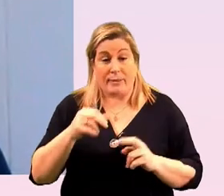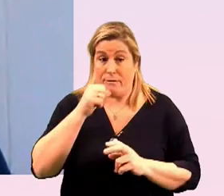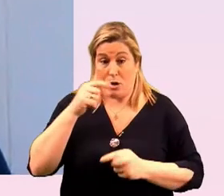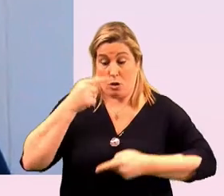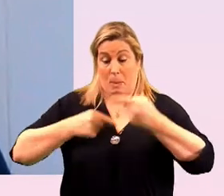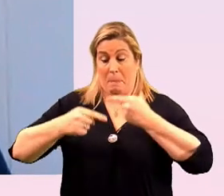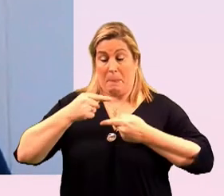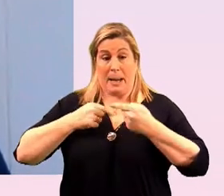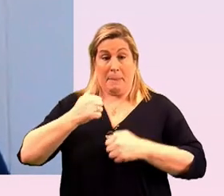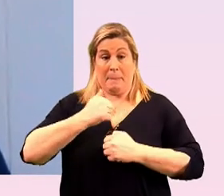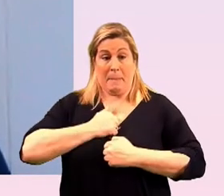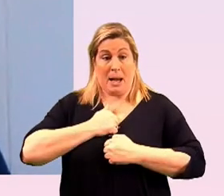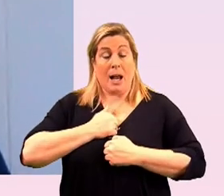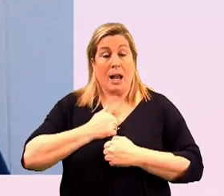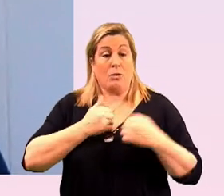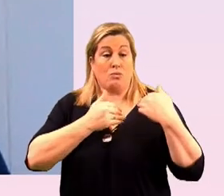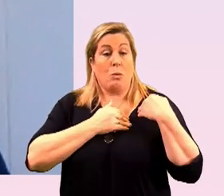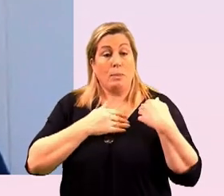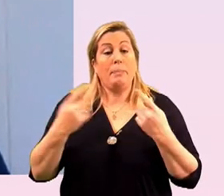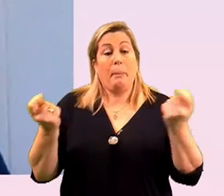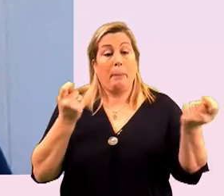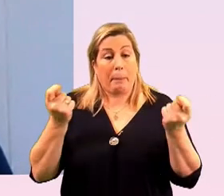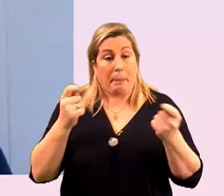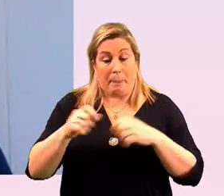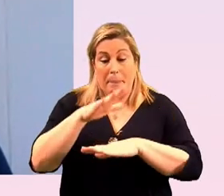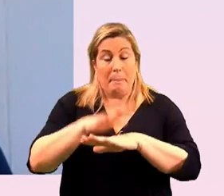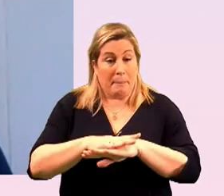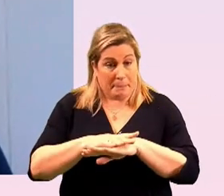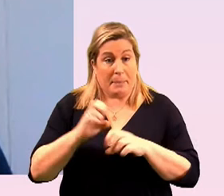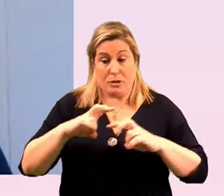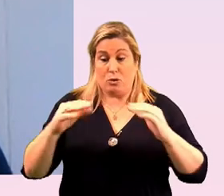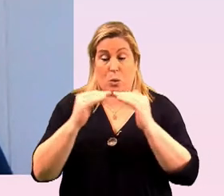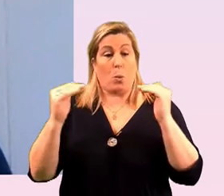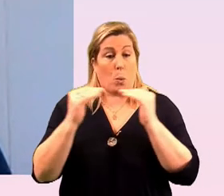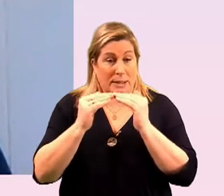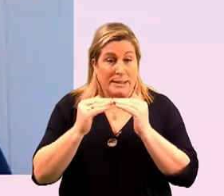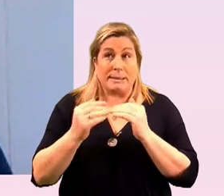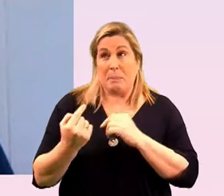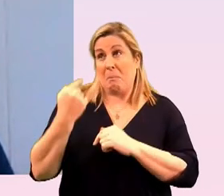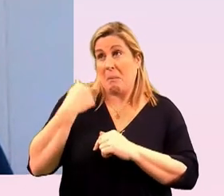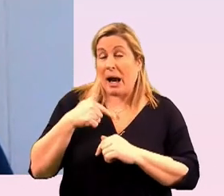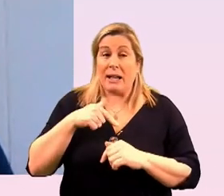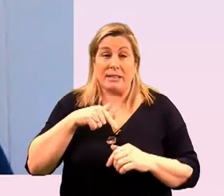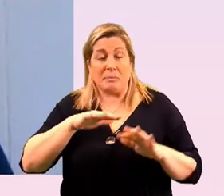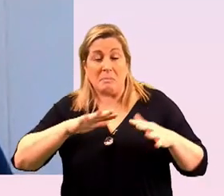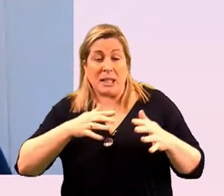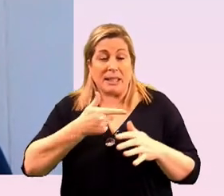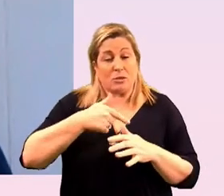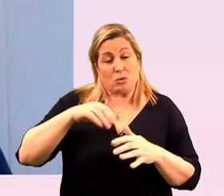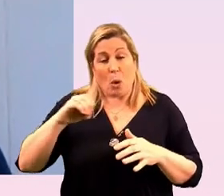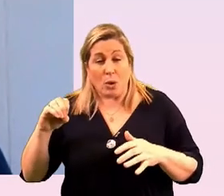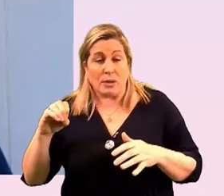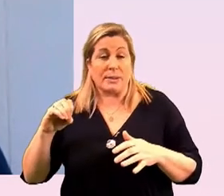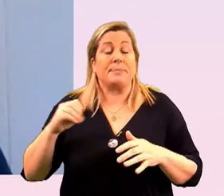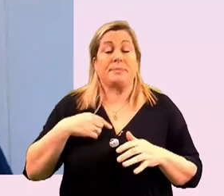my role as the chair of marriage equality in the early mid-noughties it was the community foundation